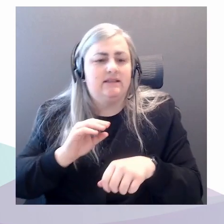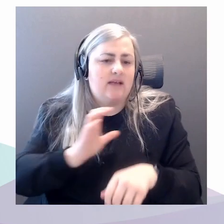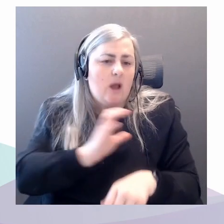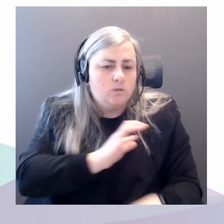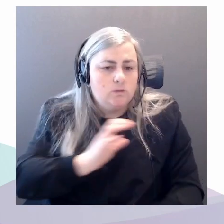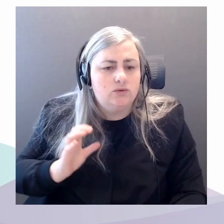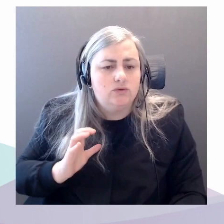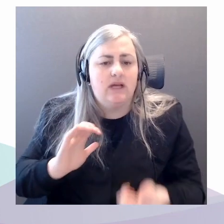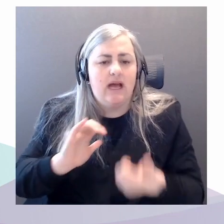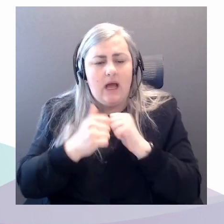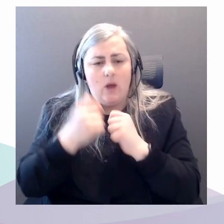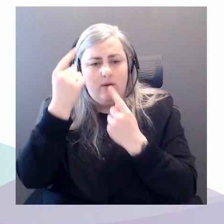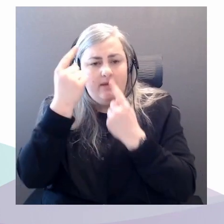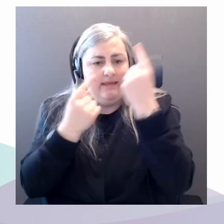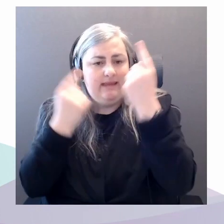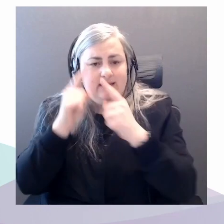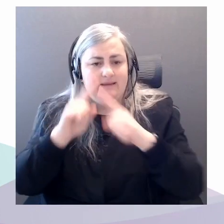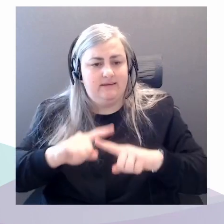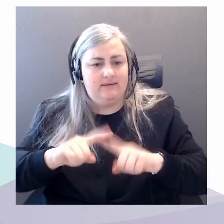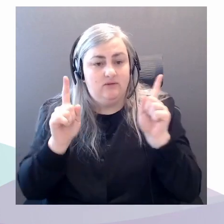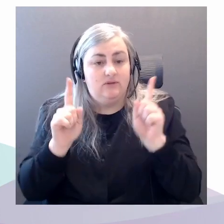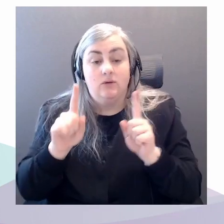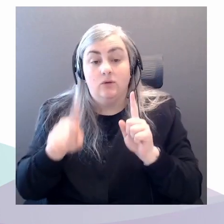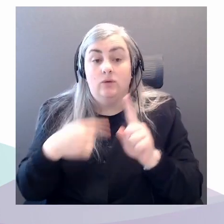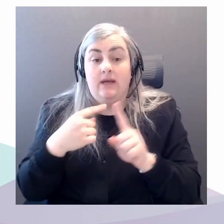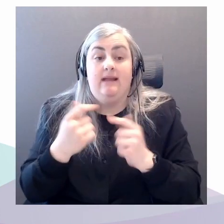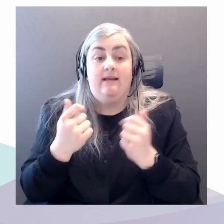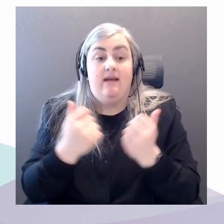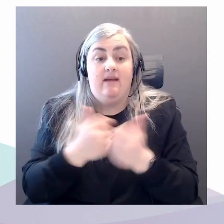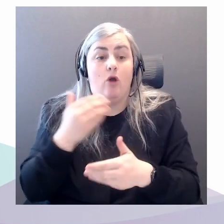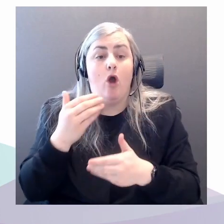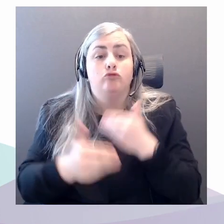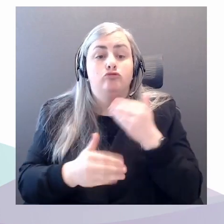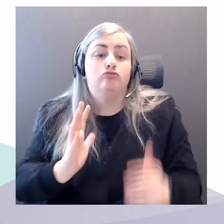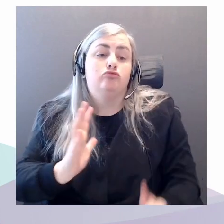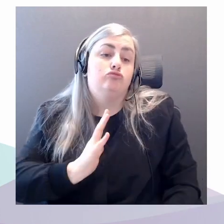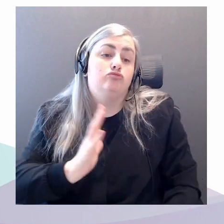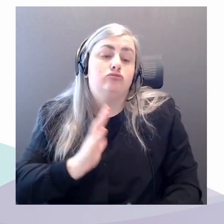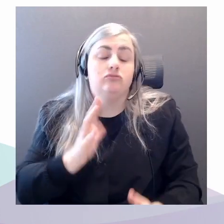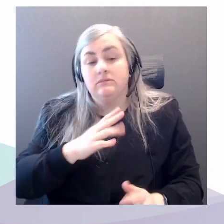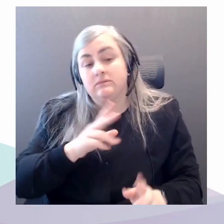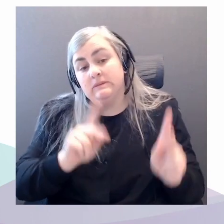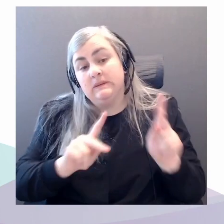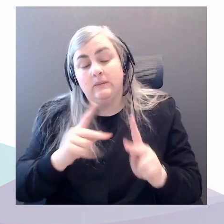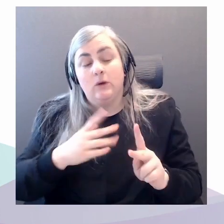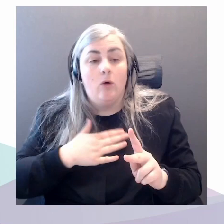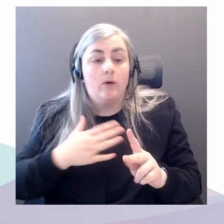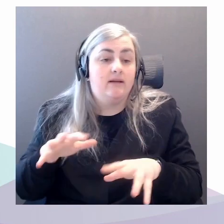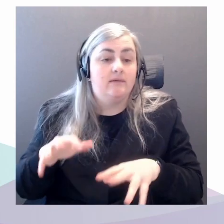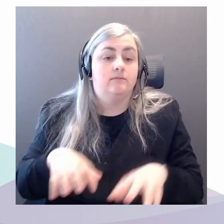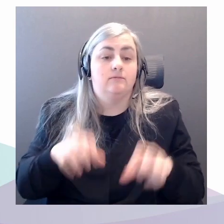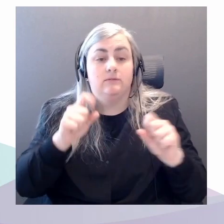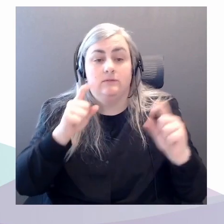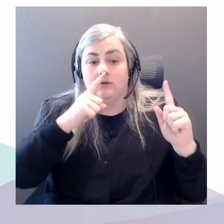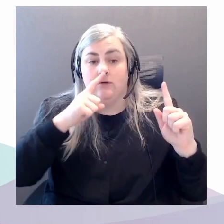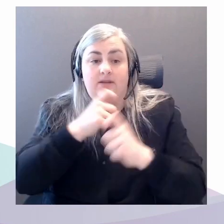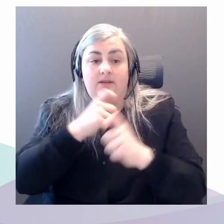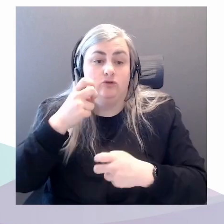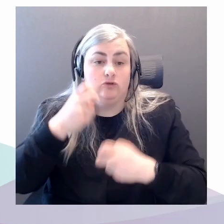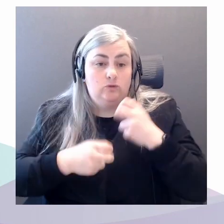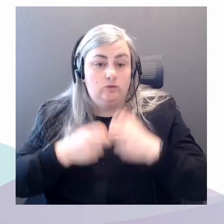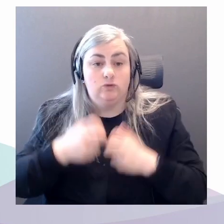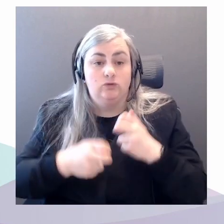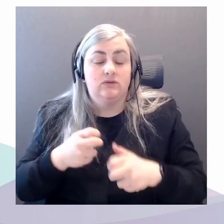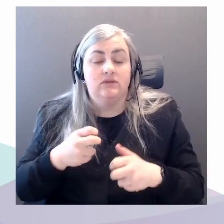everything's going fine, people are willing to take that on and wrestle with these complicated issues. But a lot of times it comes down to the bottom dollar